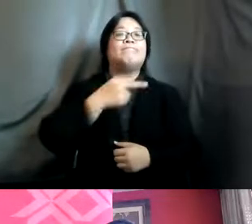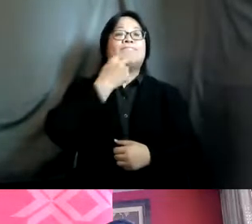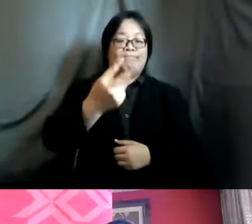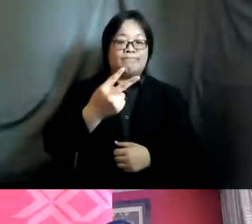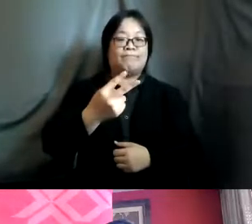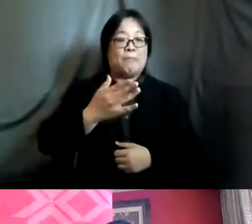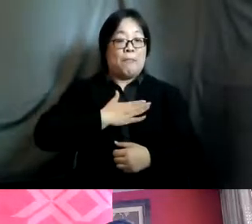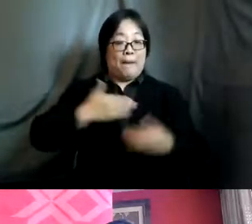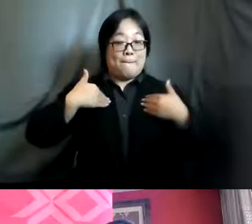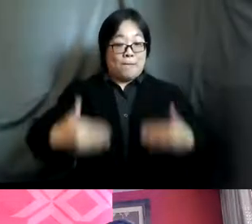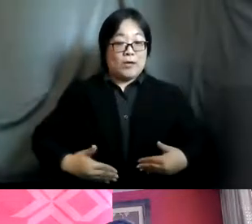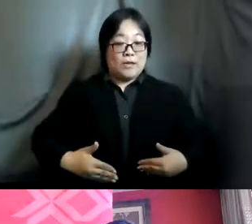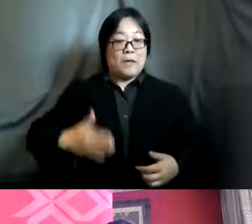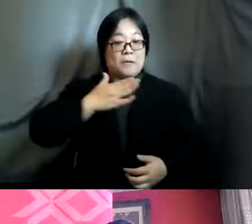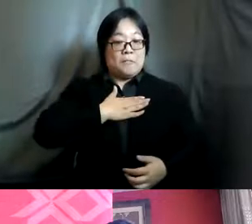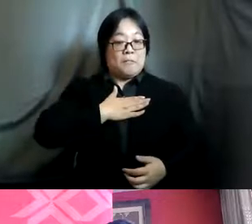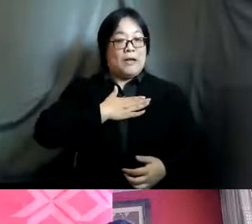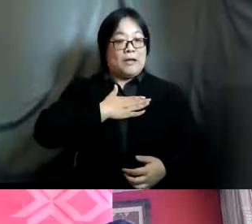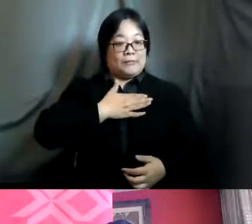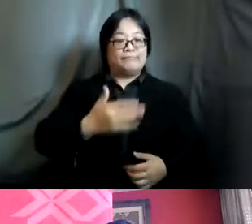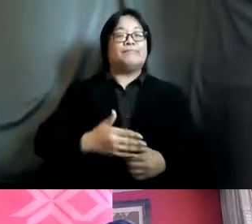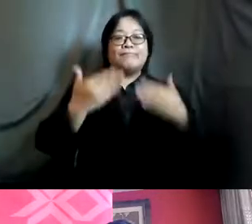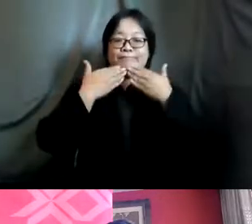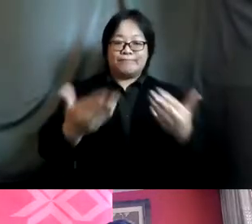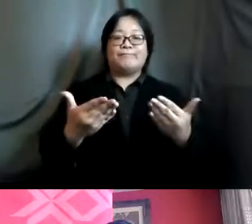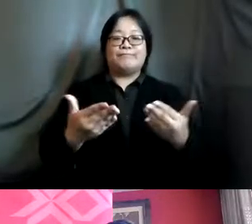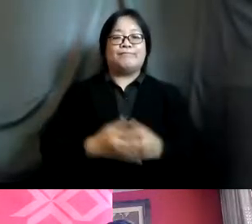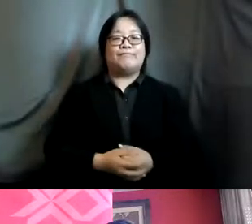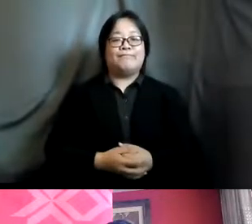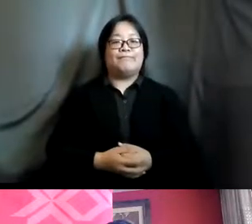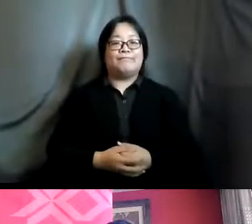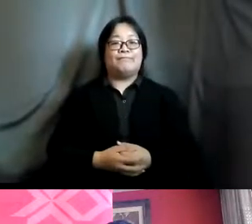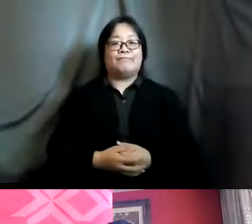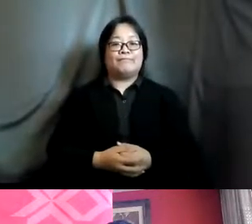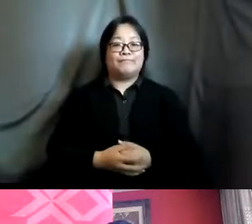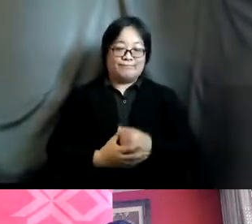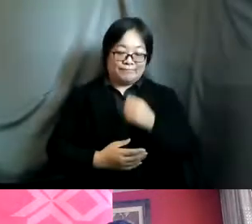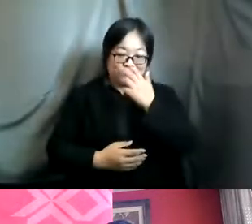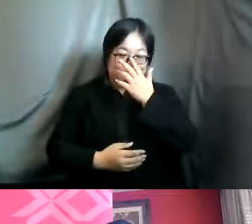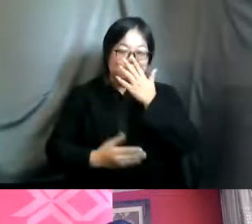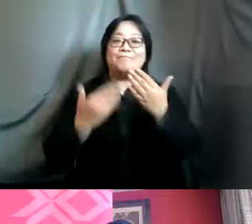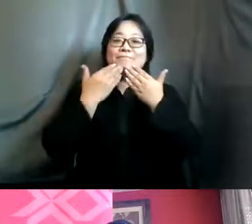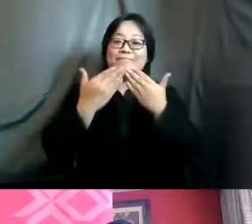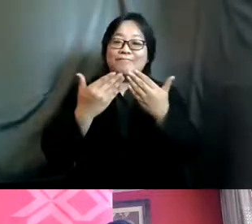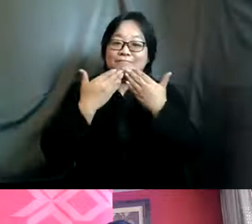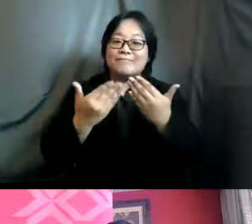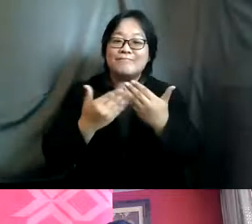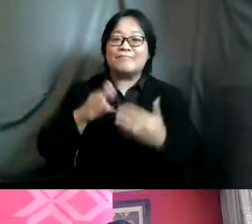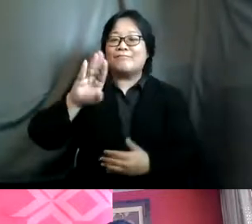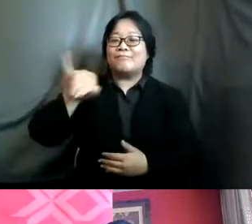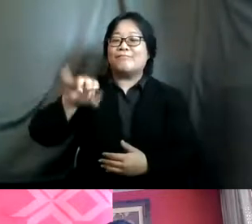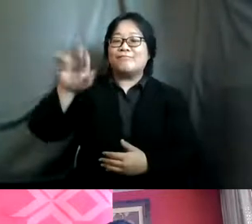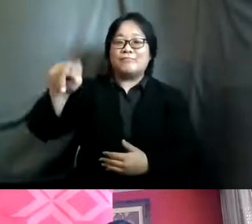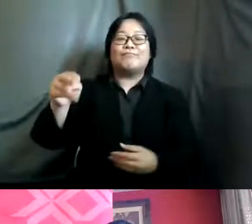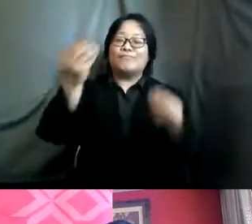is my own thank you so much and over back to you thank you thank you so much beyond an excellent information